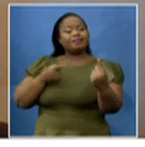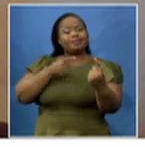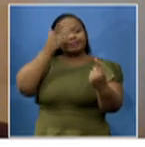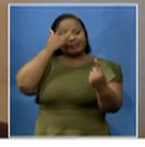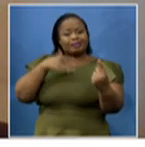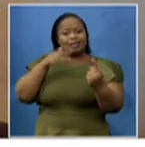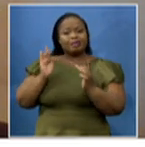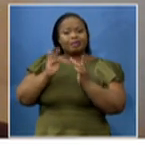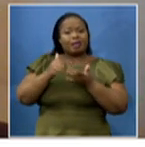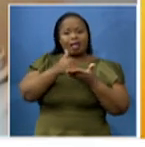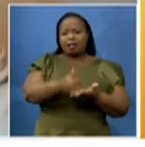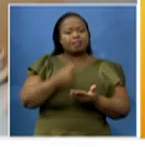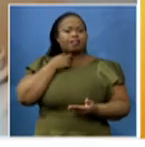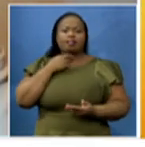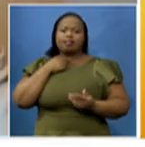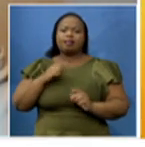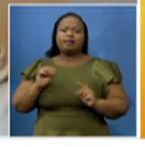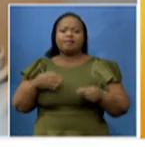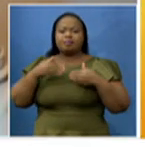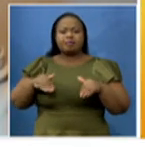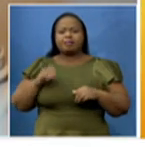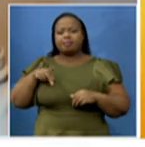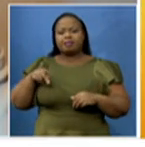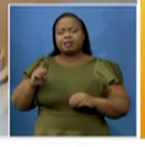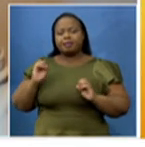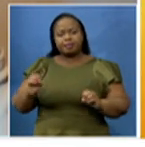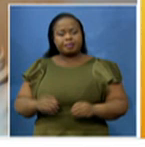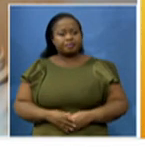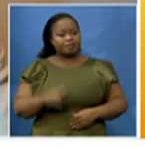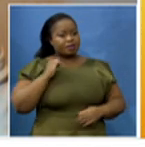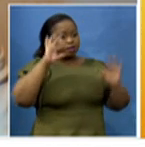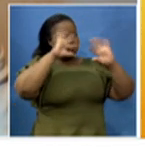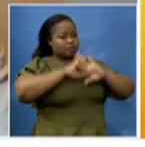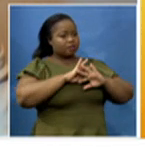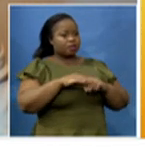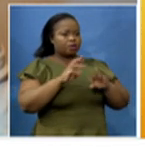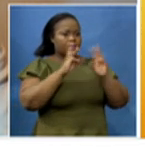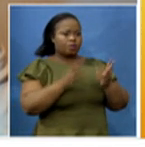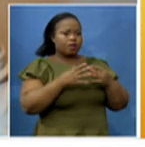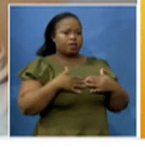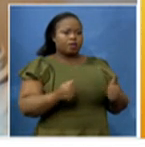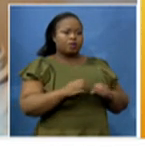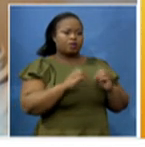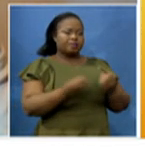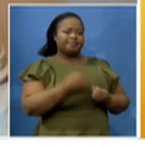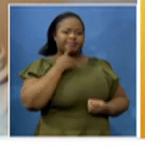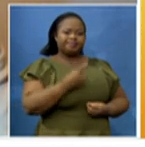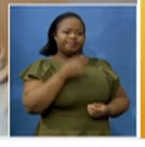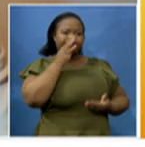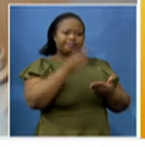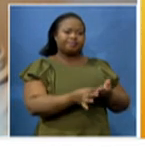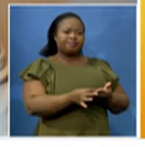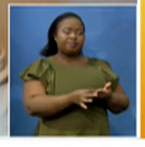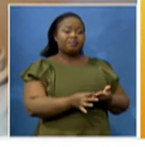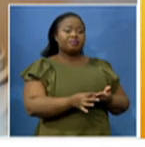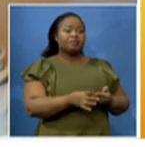And just finally, Simon, last night, the World Health Organization said that there was a suggestion, rather, to